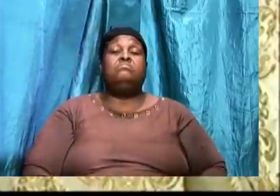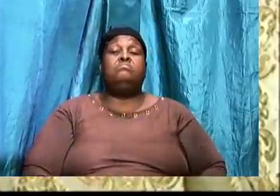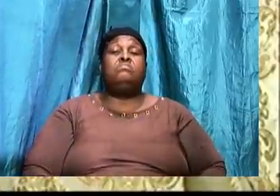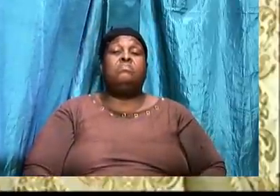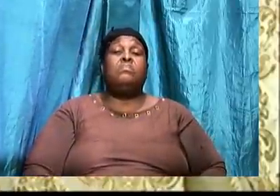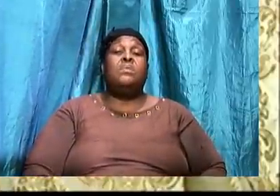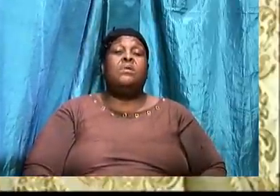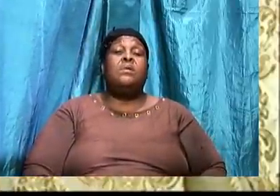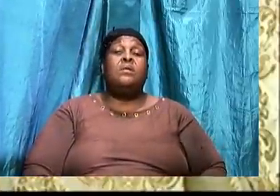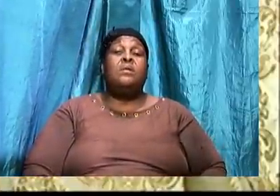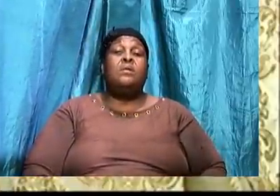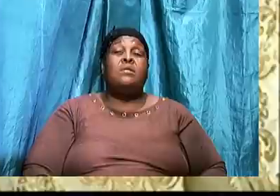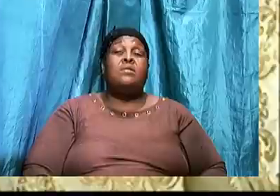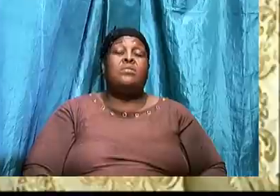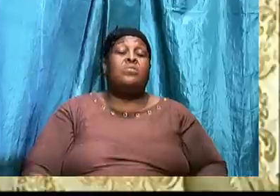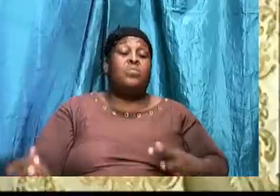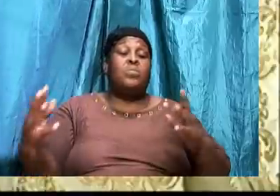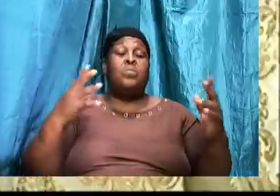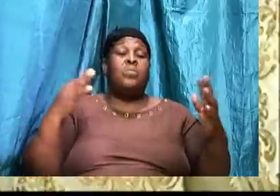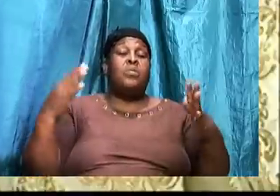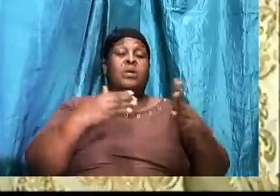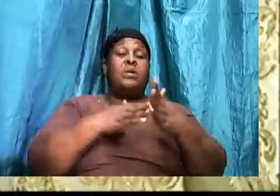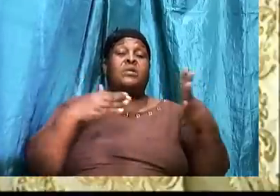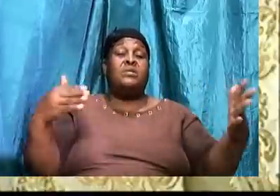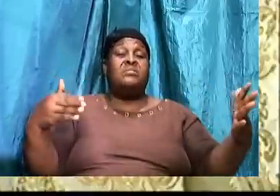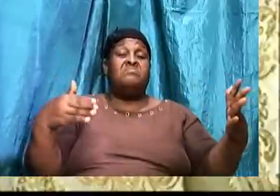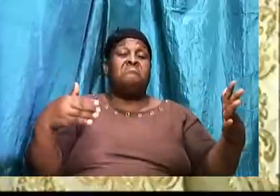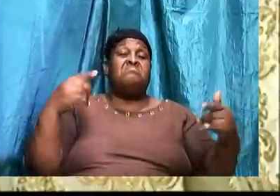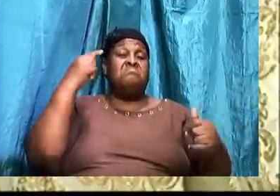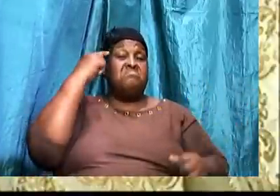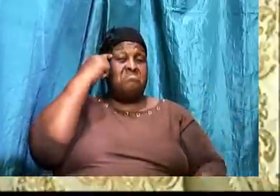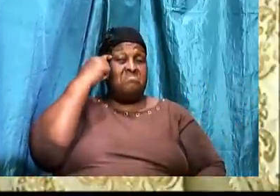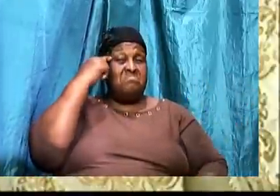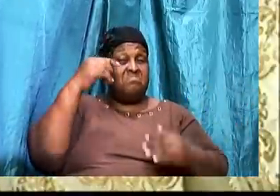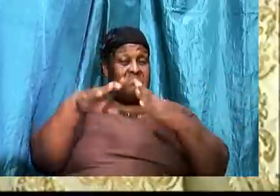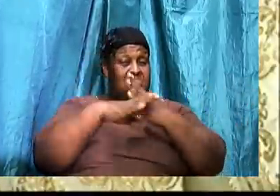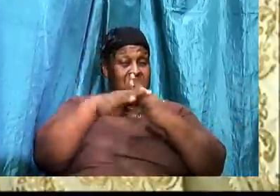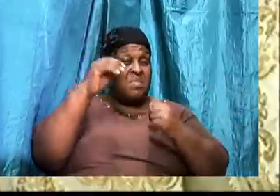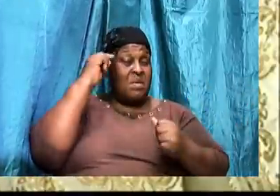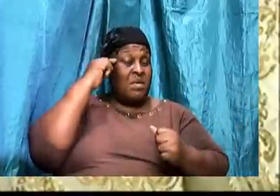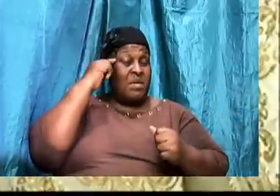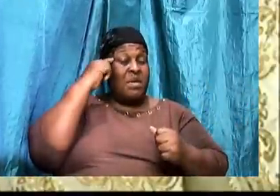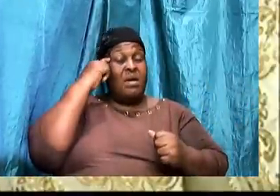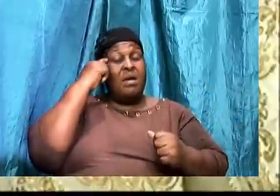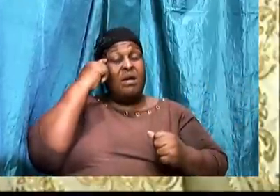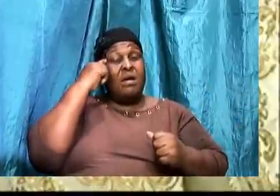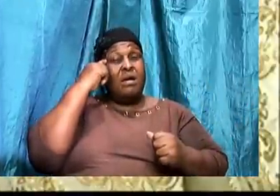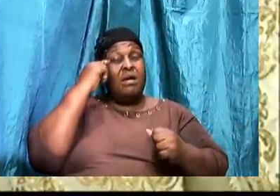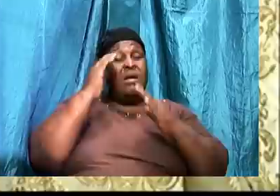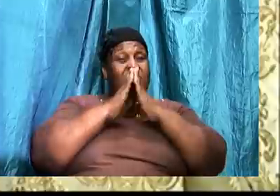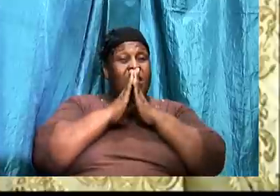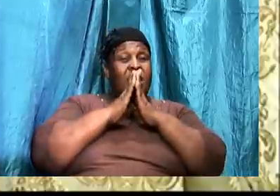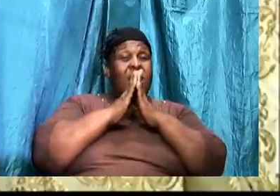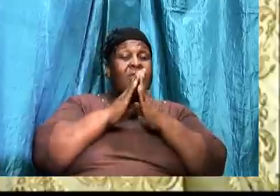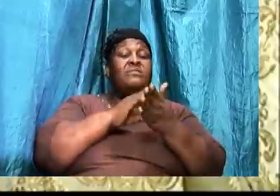ward against the attack on the mind is to ask for forgiveness. Jesus said,